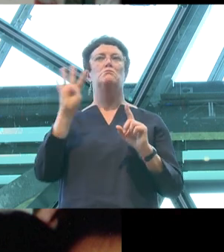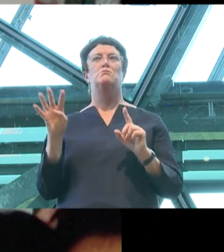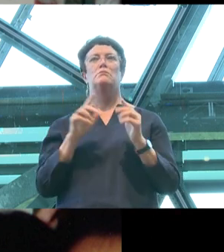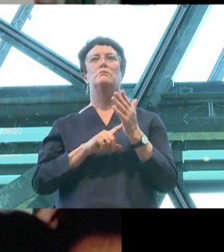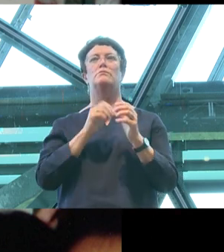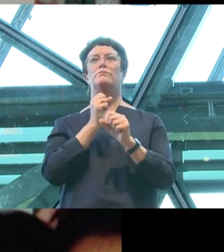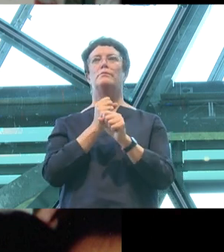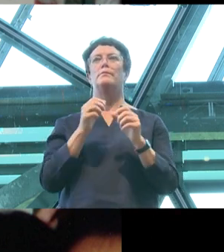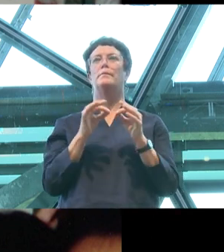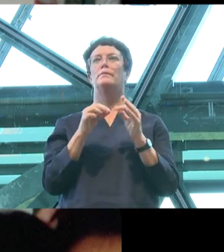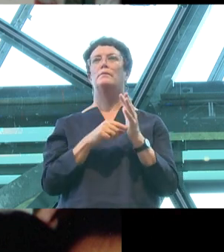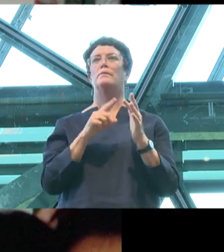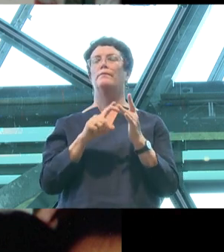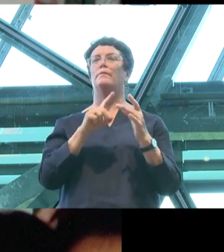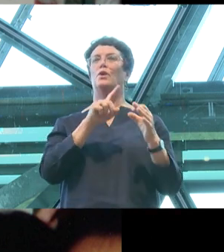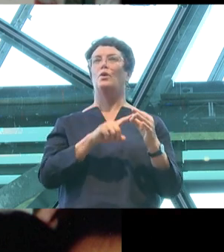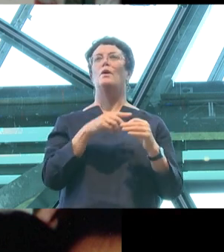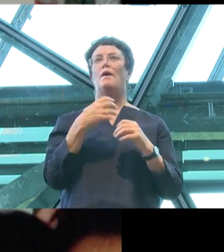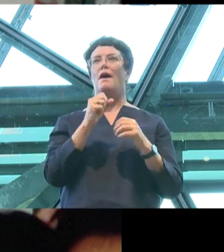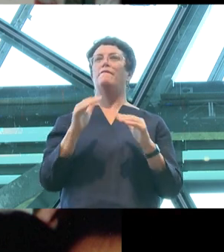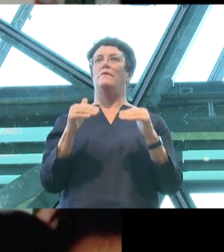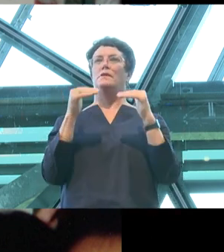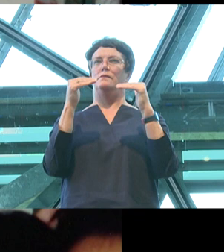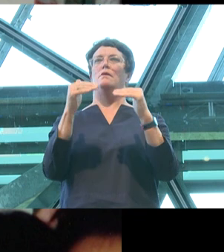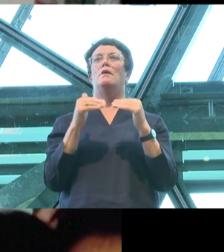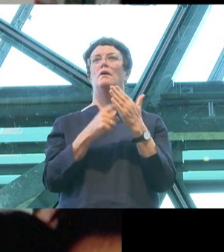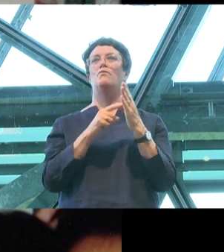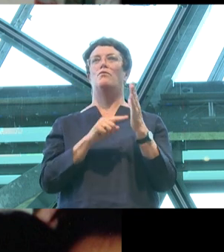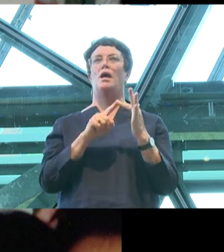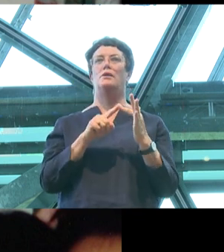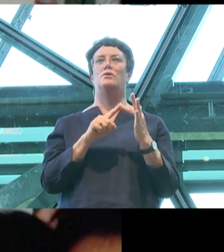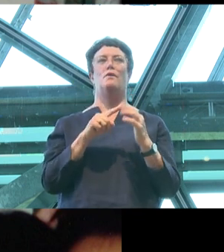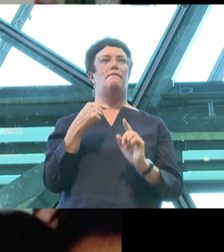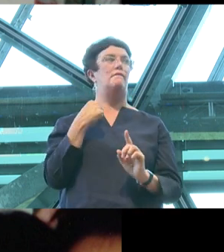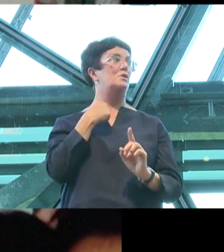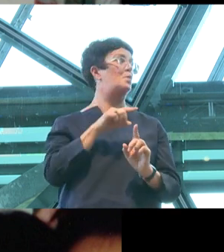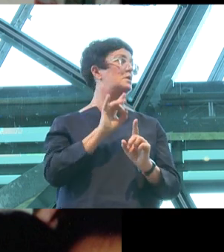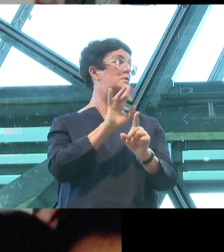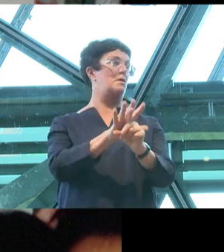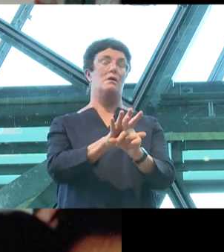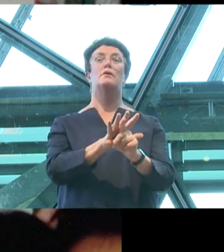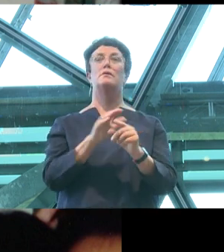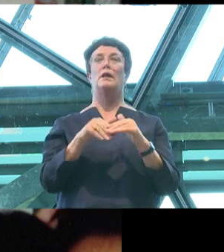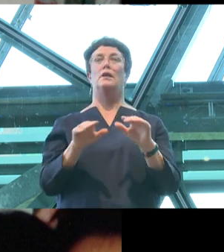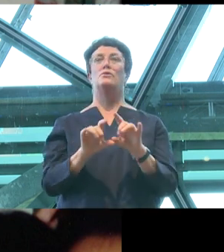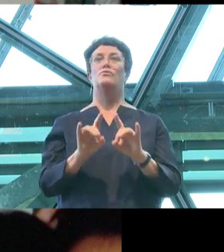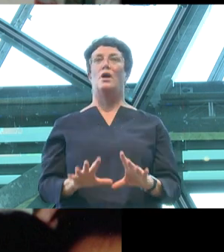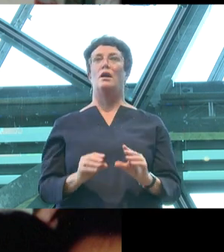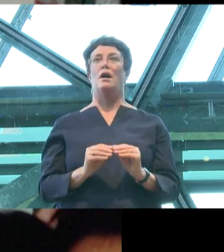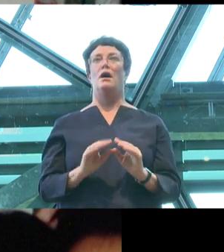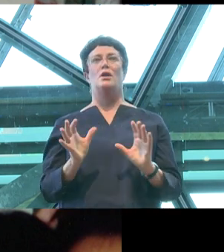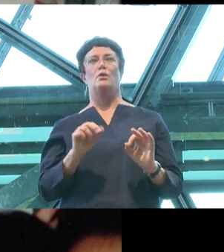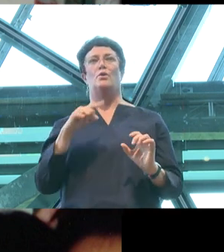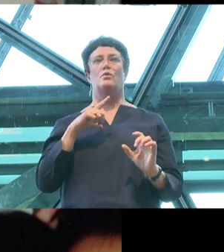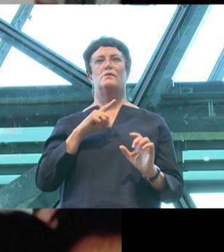highest rates of suicidality of any demographic in this country. And that's not because of anything to do with our sexuality or